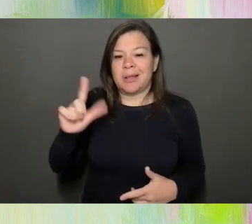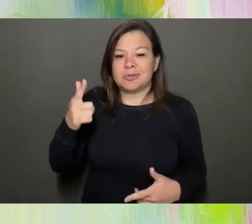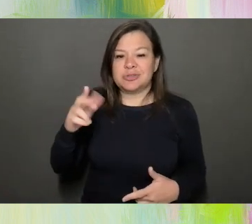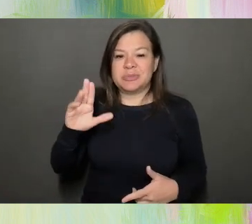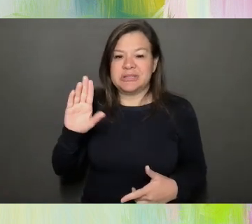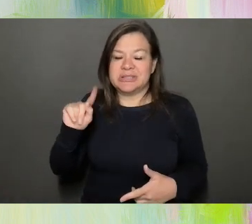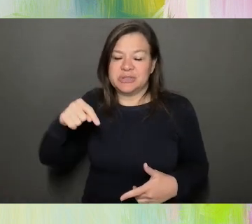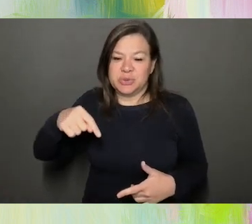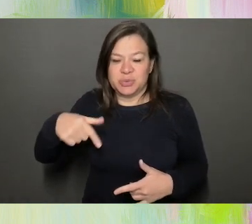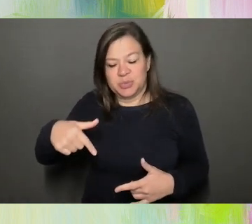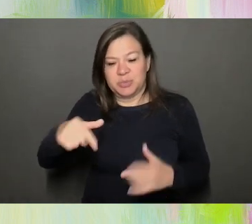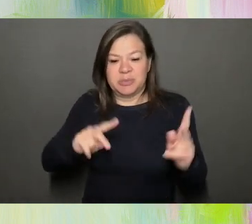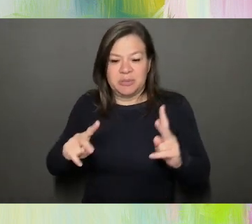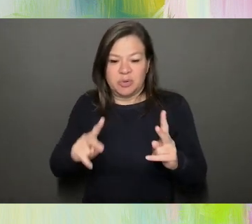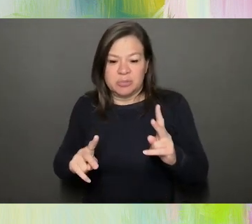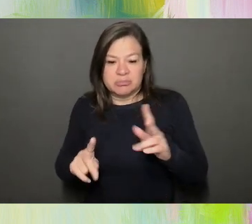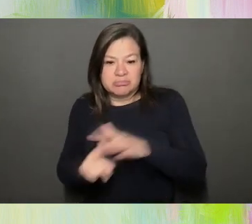power.